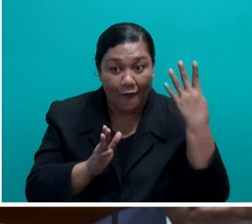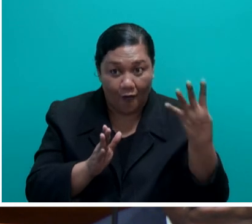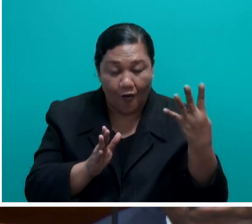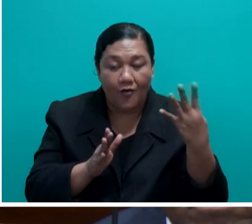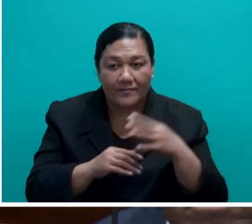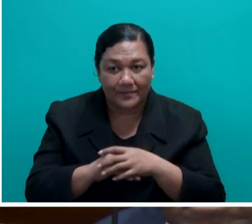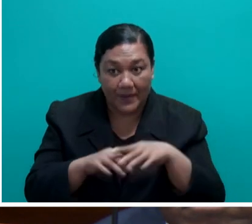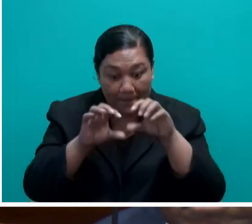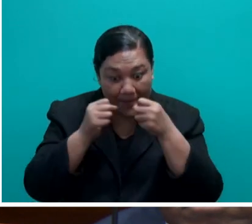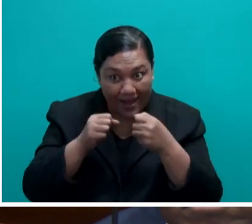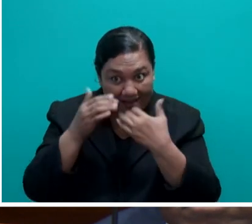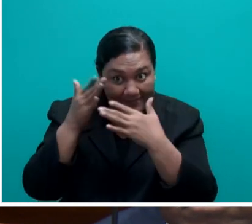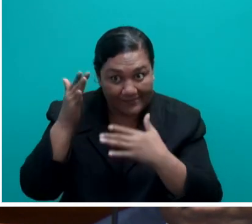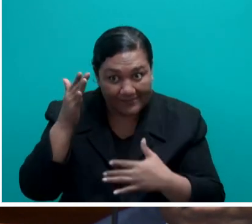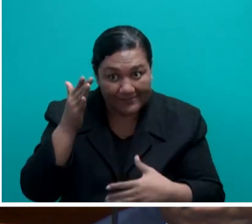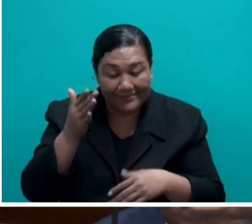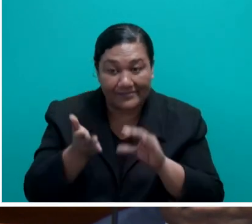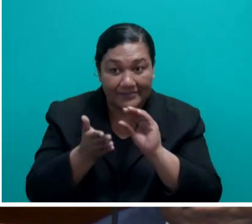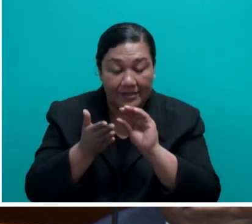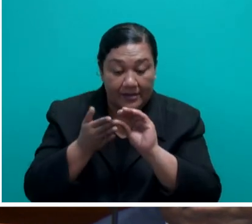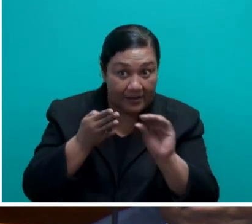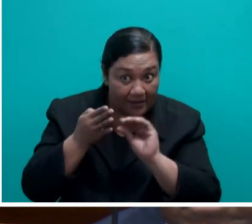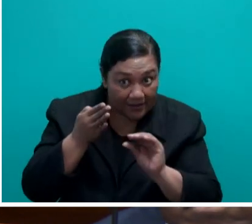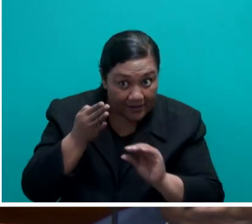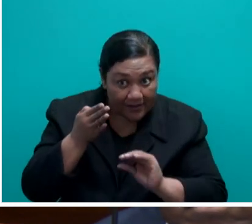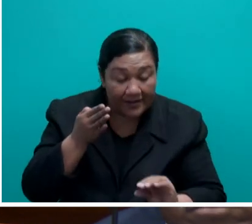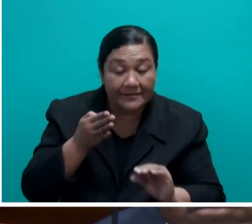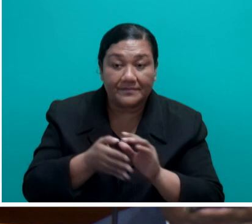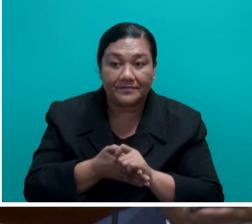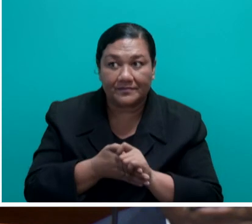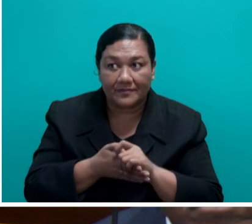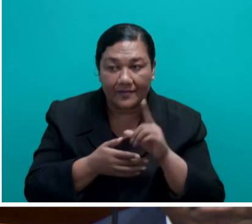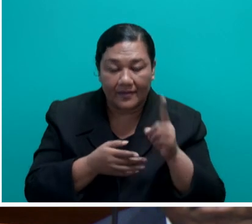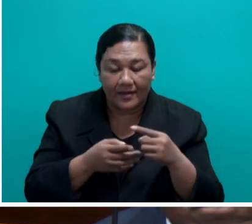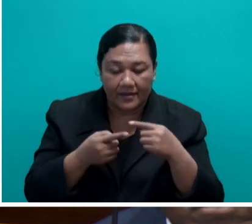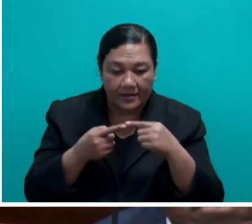breakdown of release funds and the number of projects for this financial year per division are as follows.